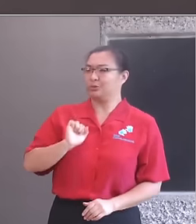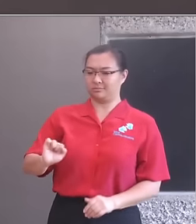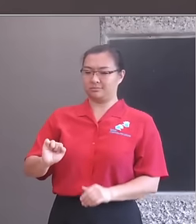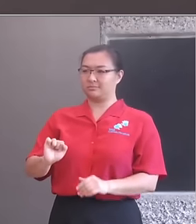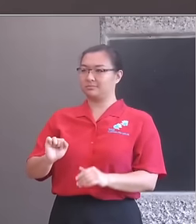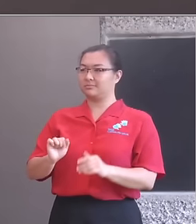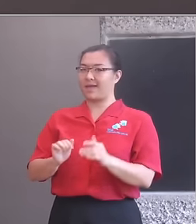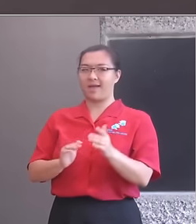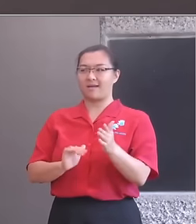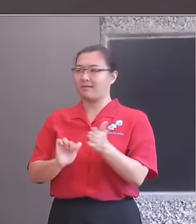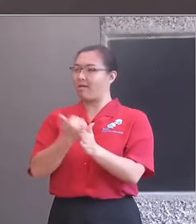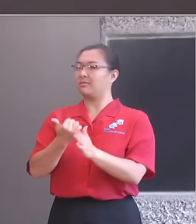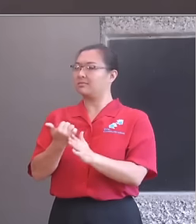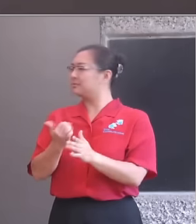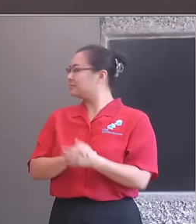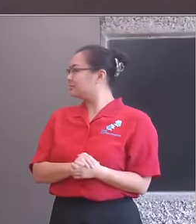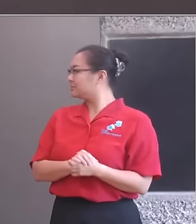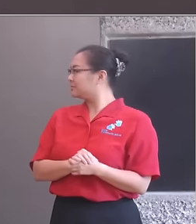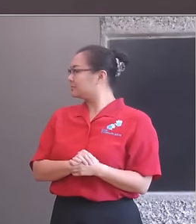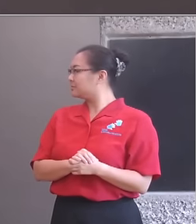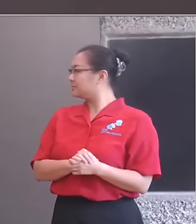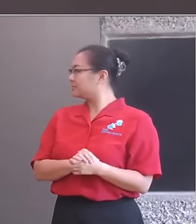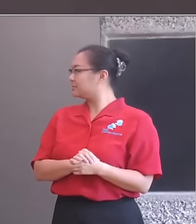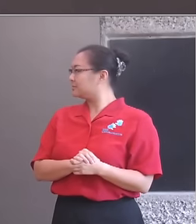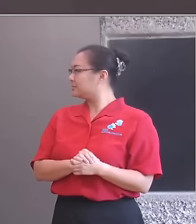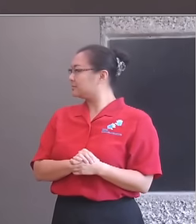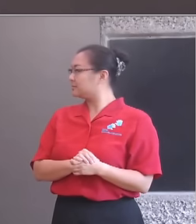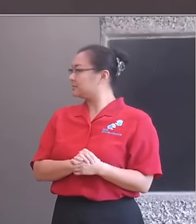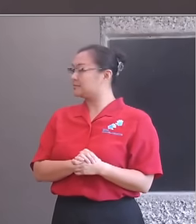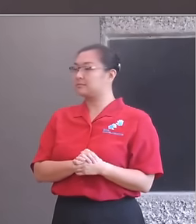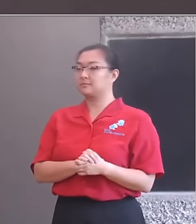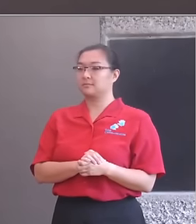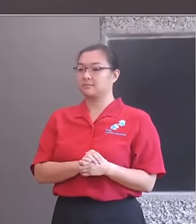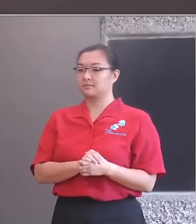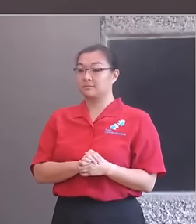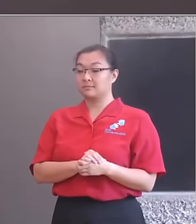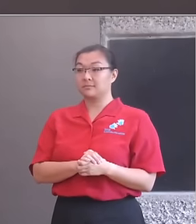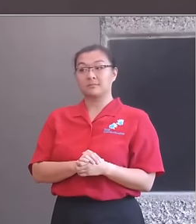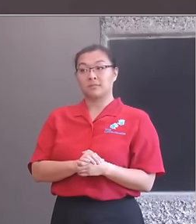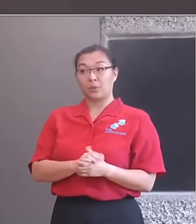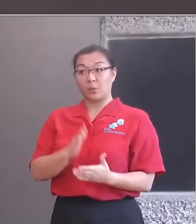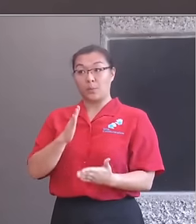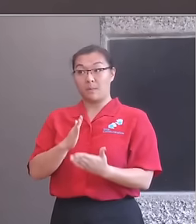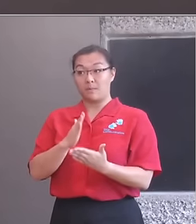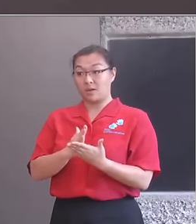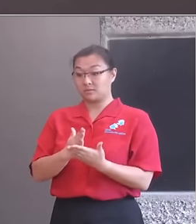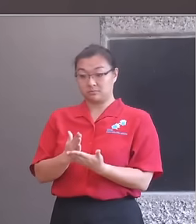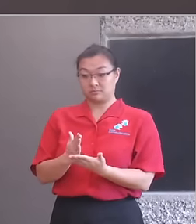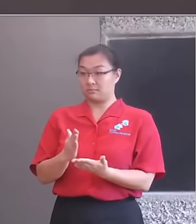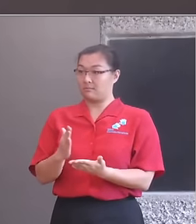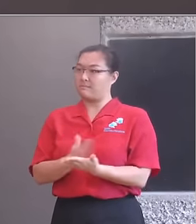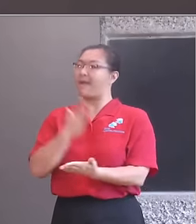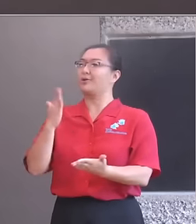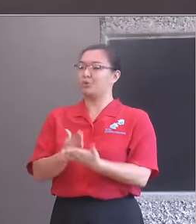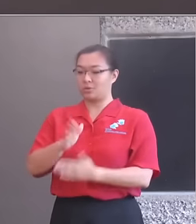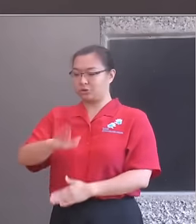bringing all our resources to bear and working together, clearing pathways to education and progression for children and young people wherever they are.